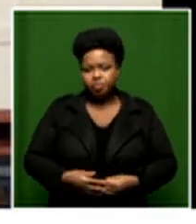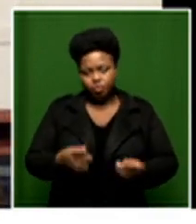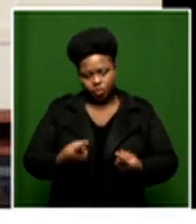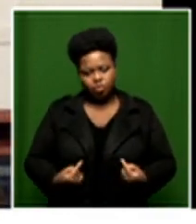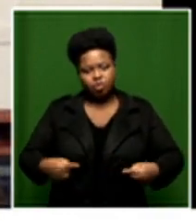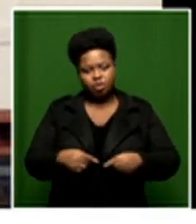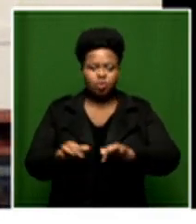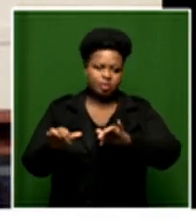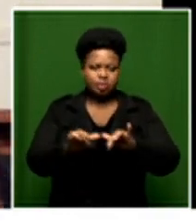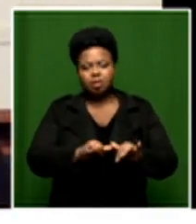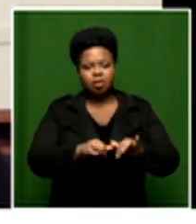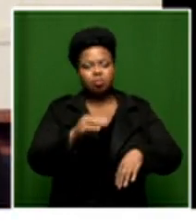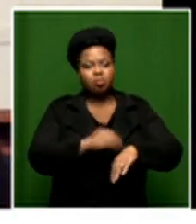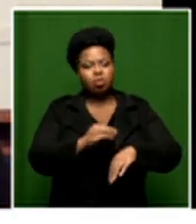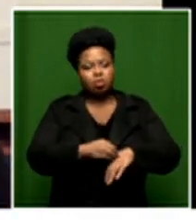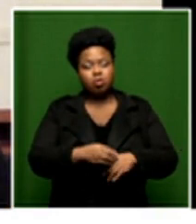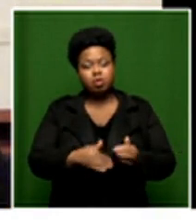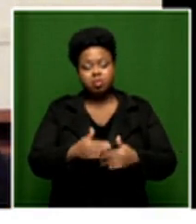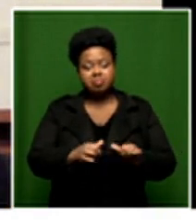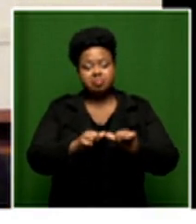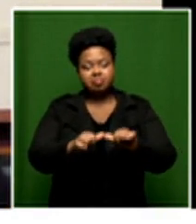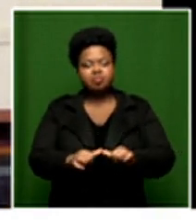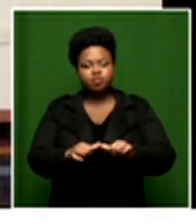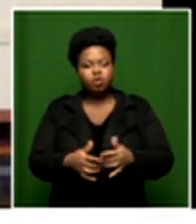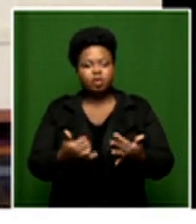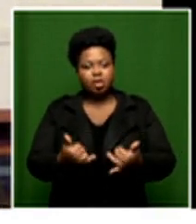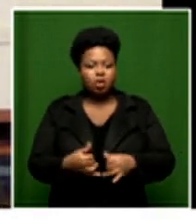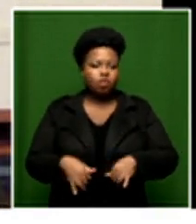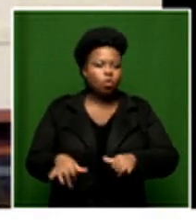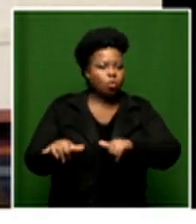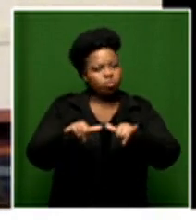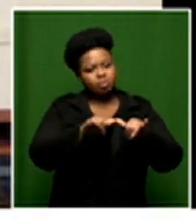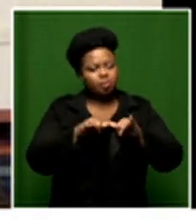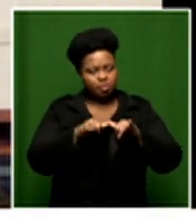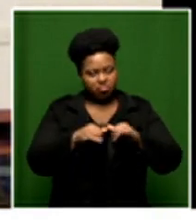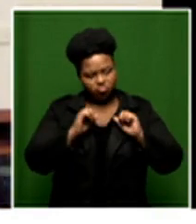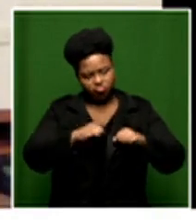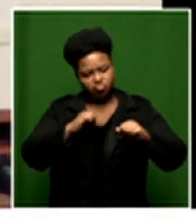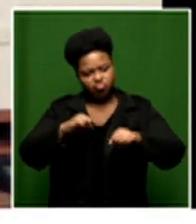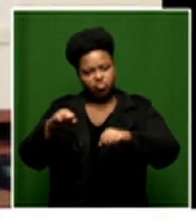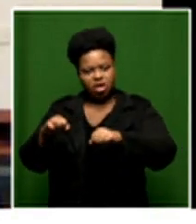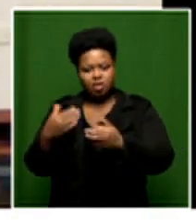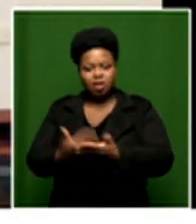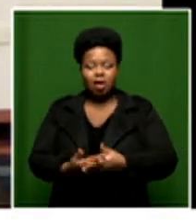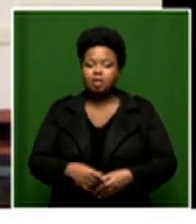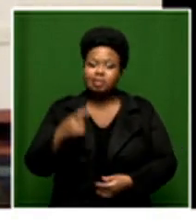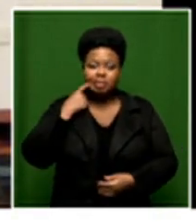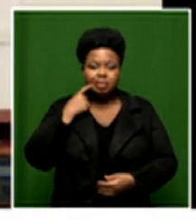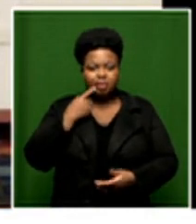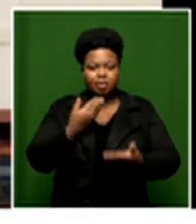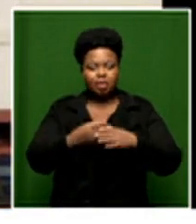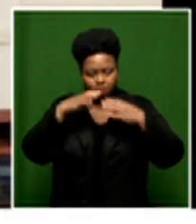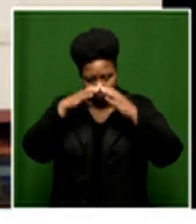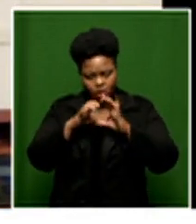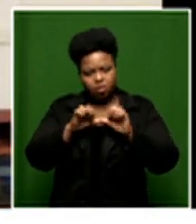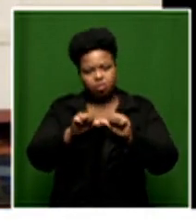at the same problem and creating moving ourselves from a common crisis to common ground and really being able to to mutually invest in